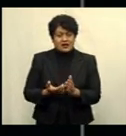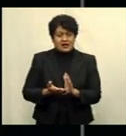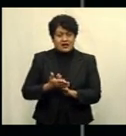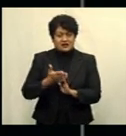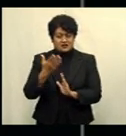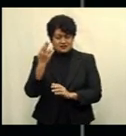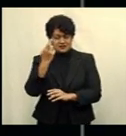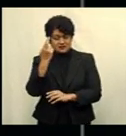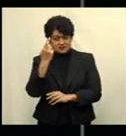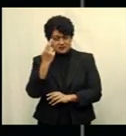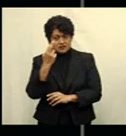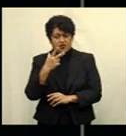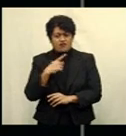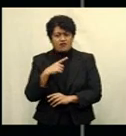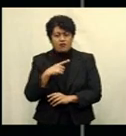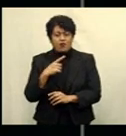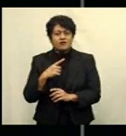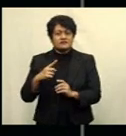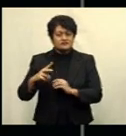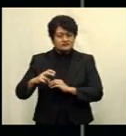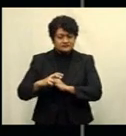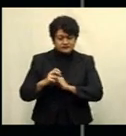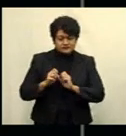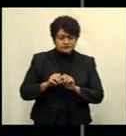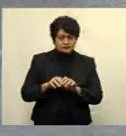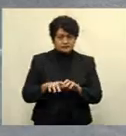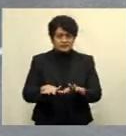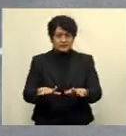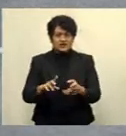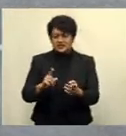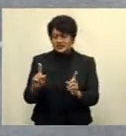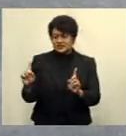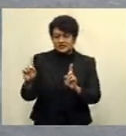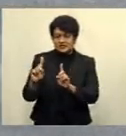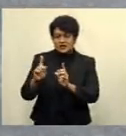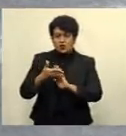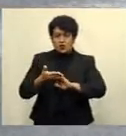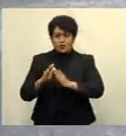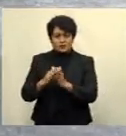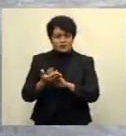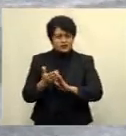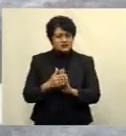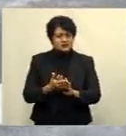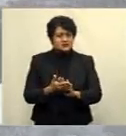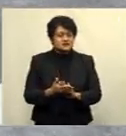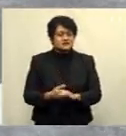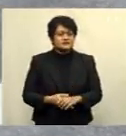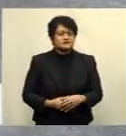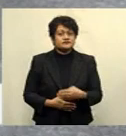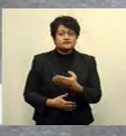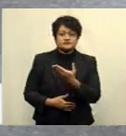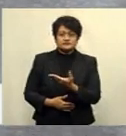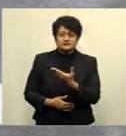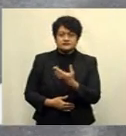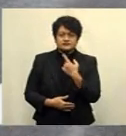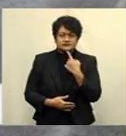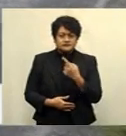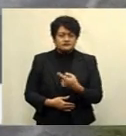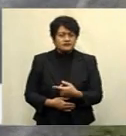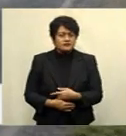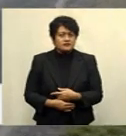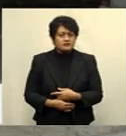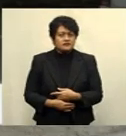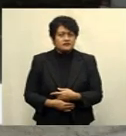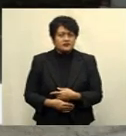avoid the risk of the virus spreading to nearby communities. What used to be a shopping honeypot for these neighboring